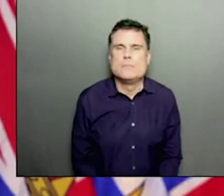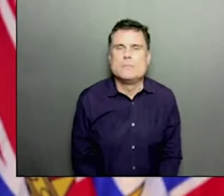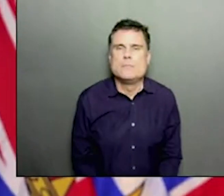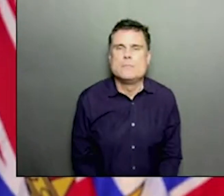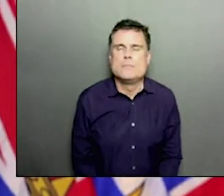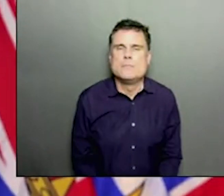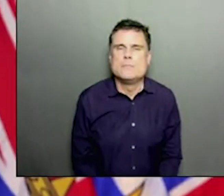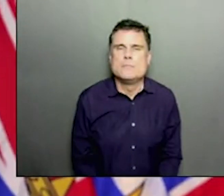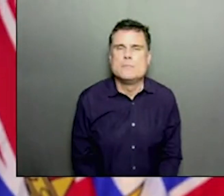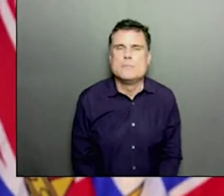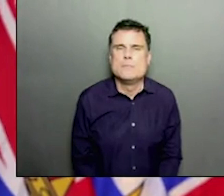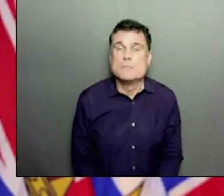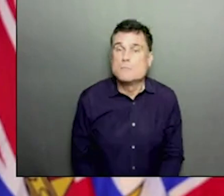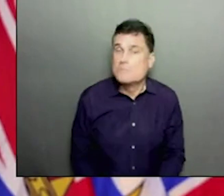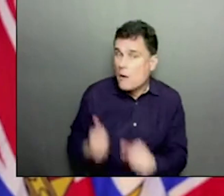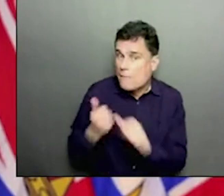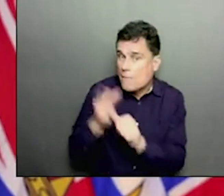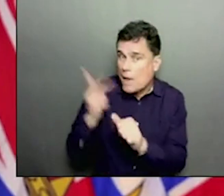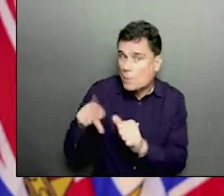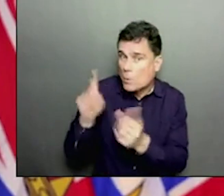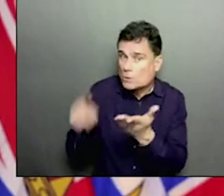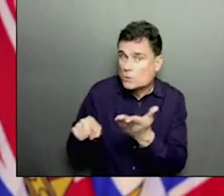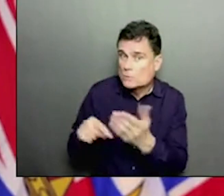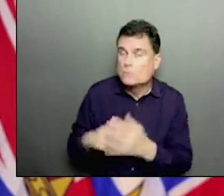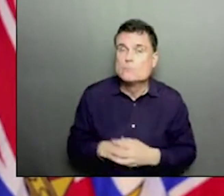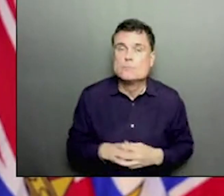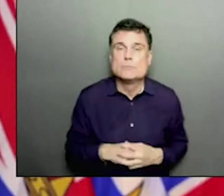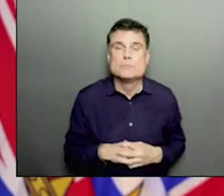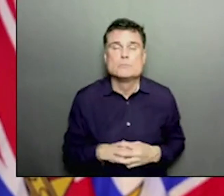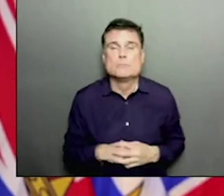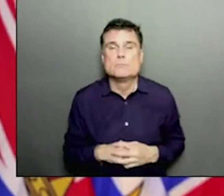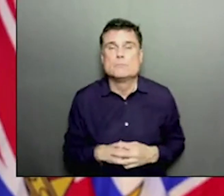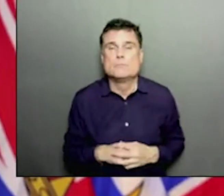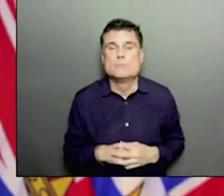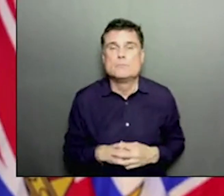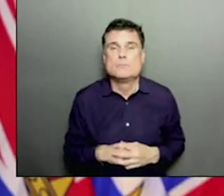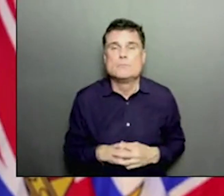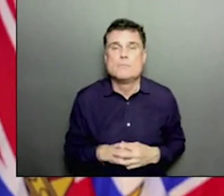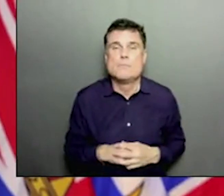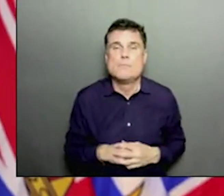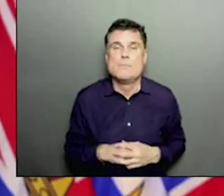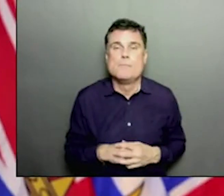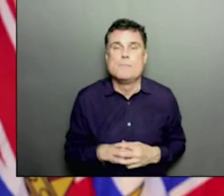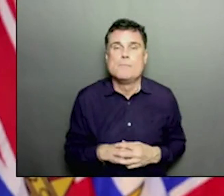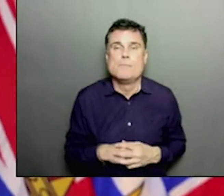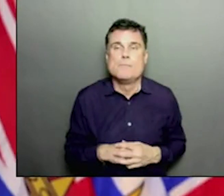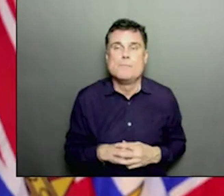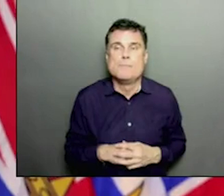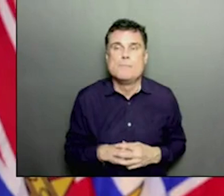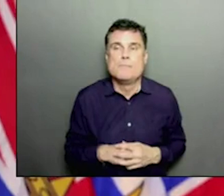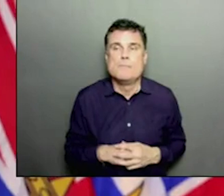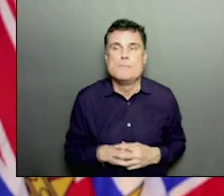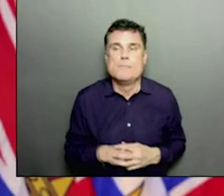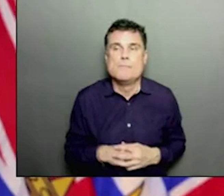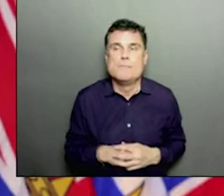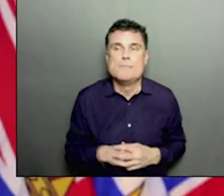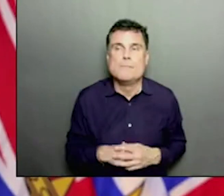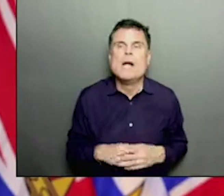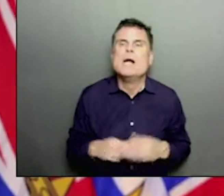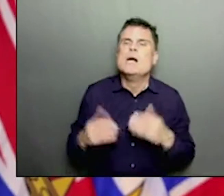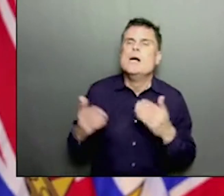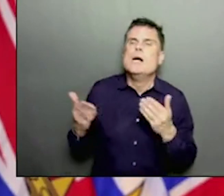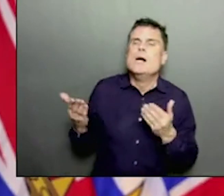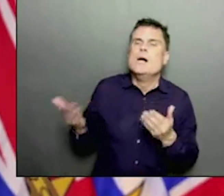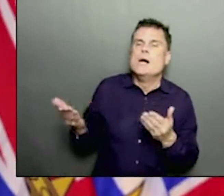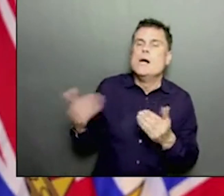Yes. Also related to the vaccines, you mentioned the first dose and the second dose. If you've